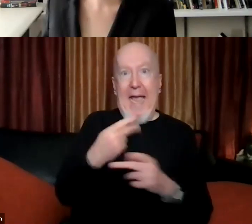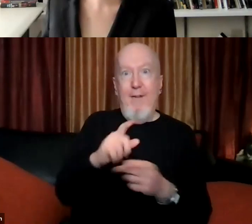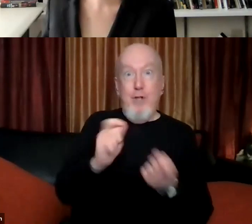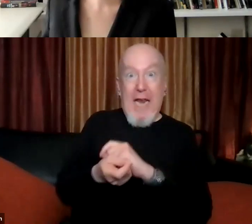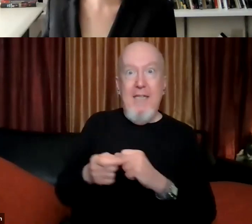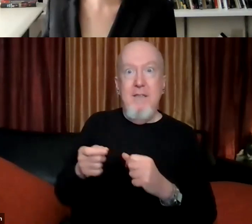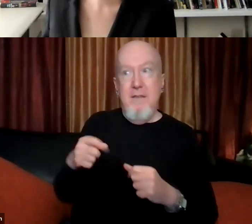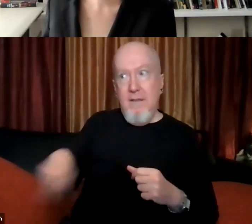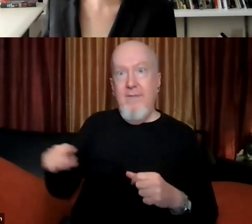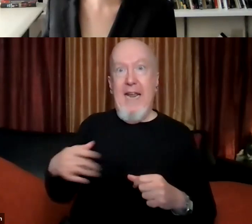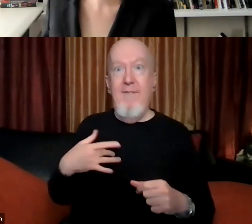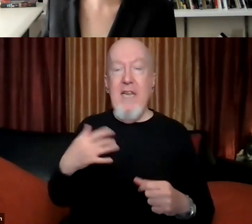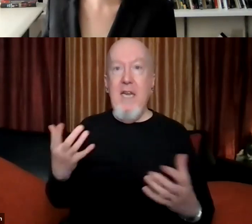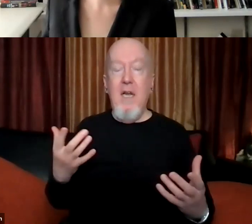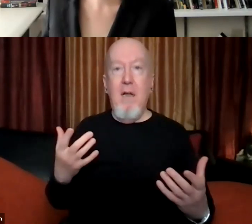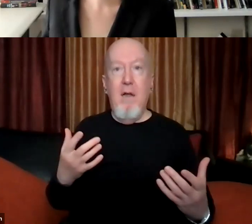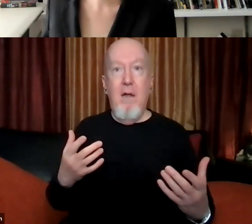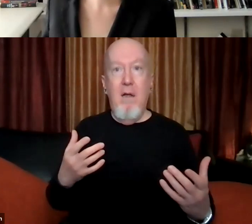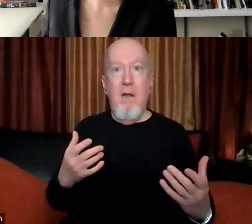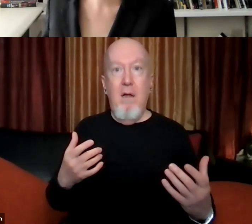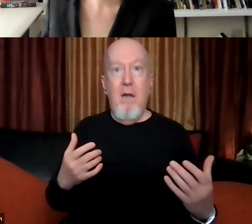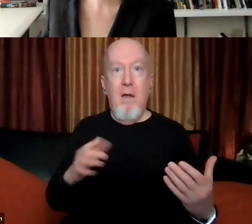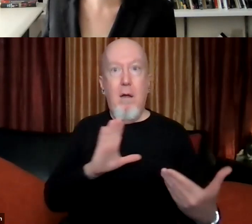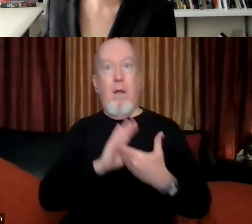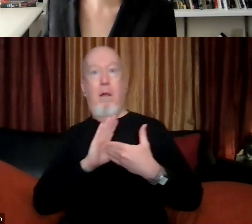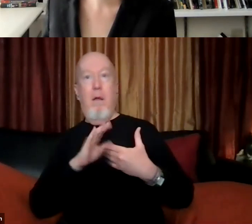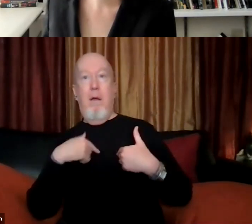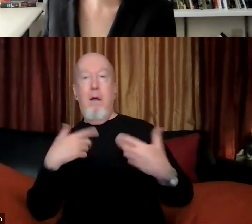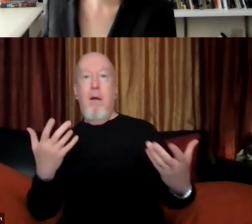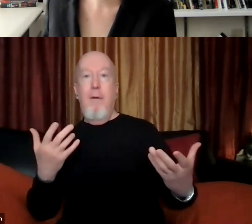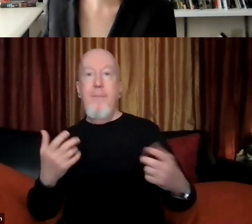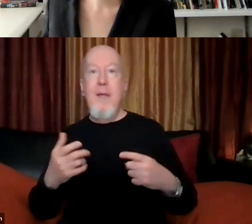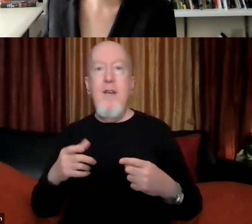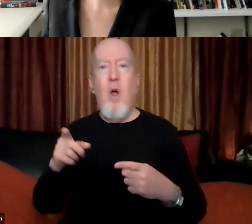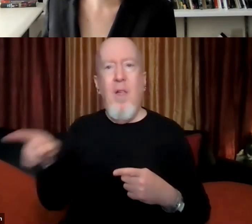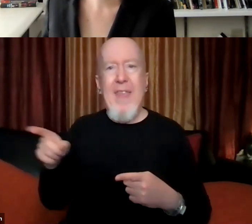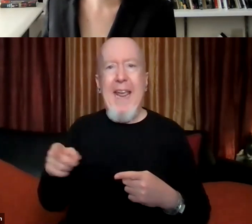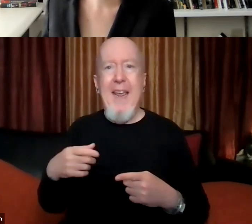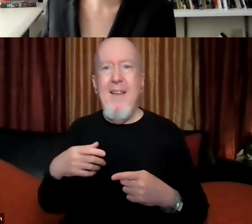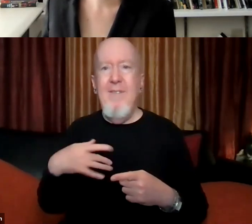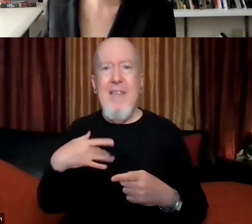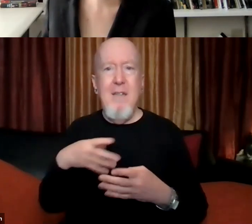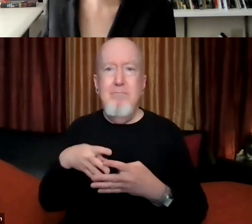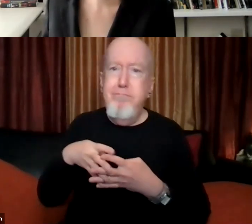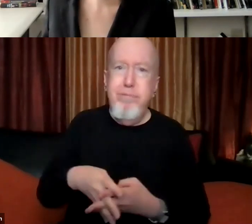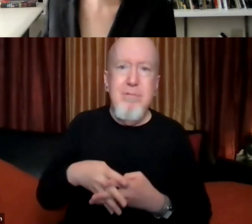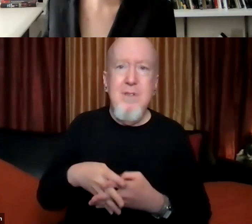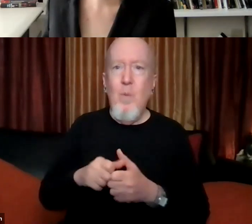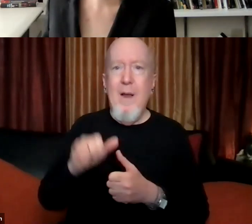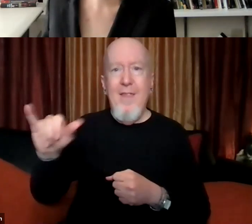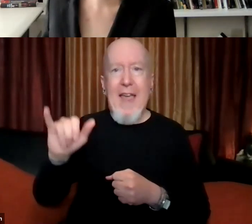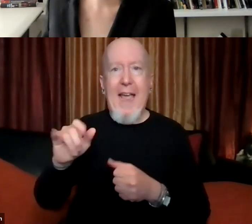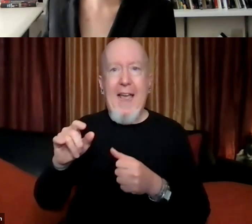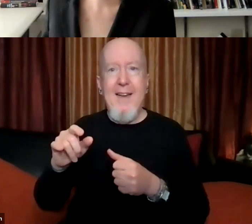feel that are not only just invested in the original narrative, but really, you know, are